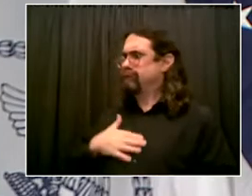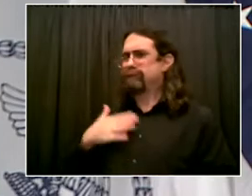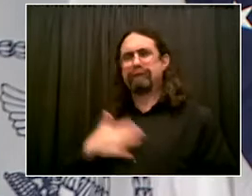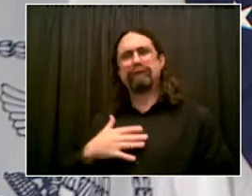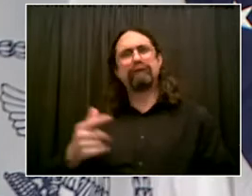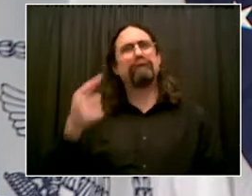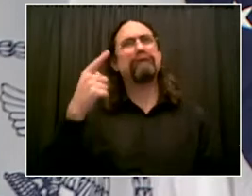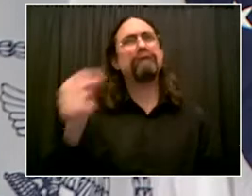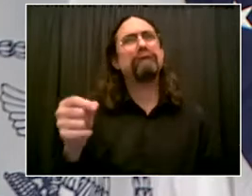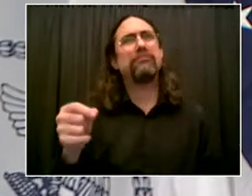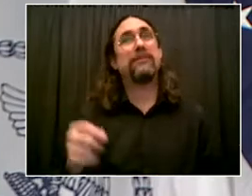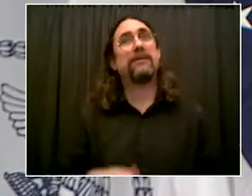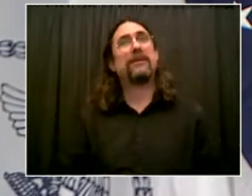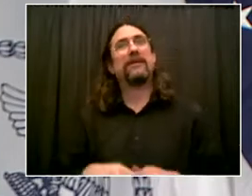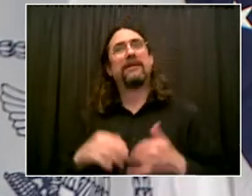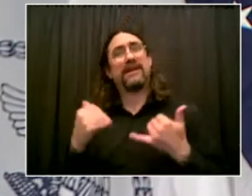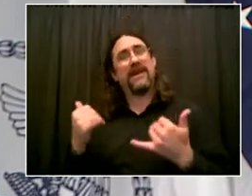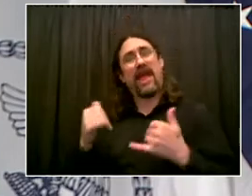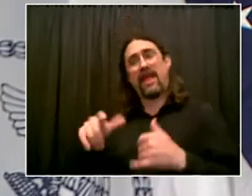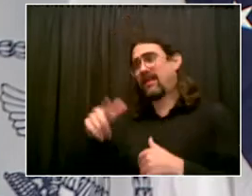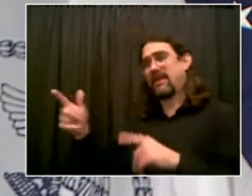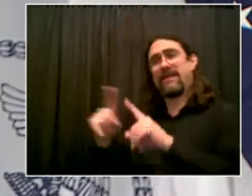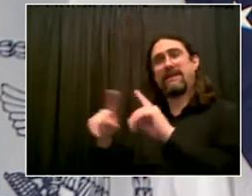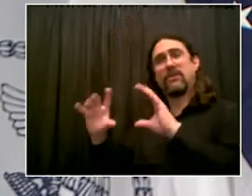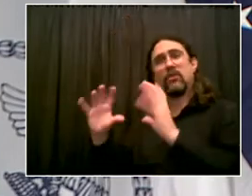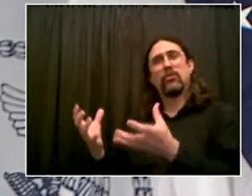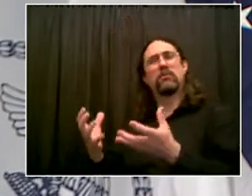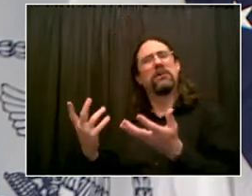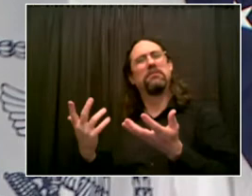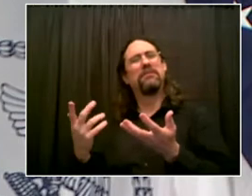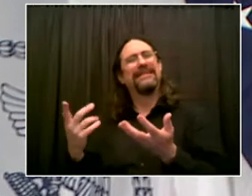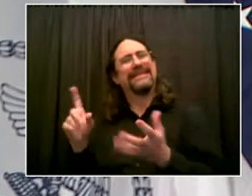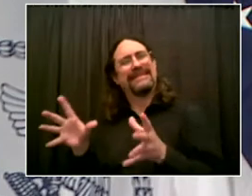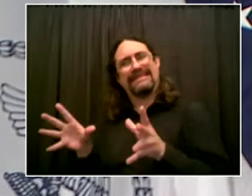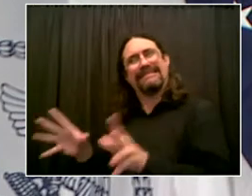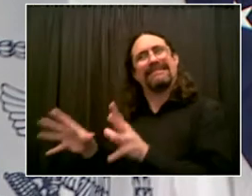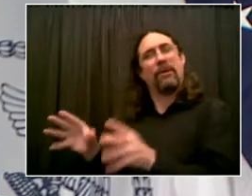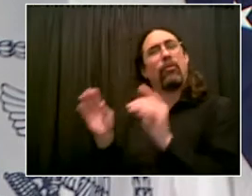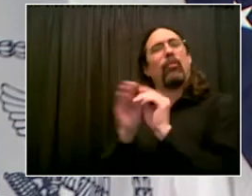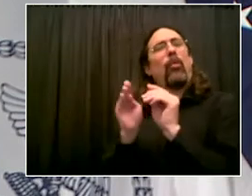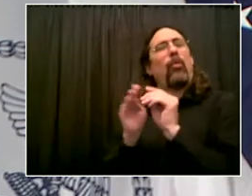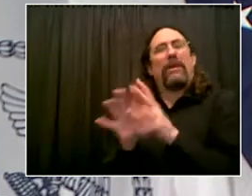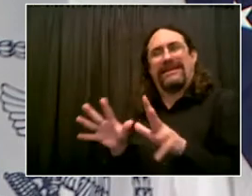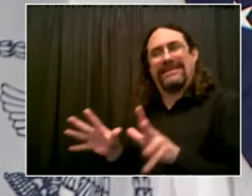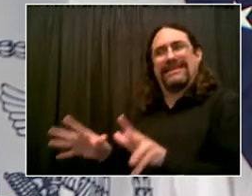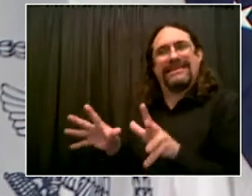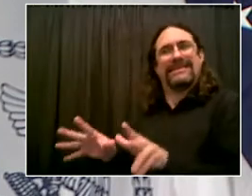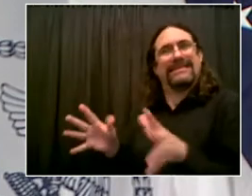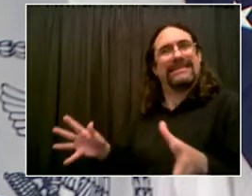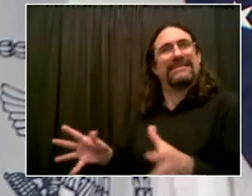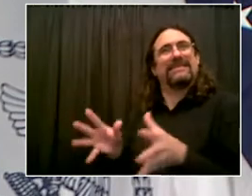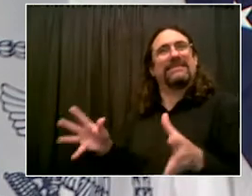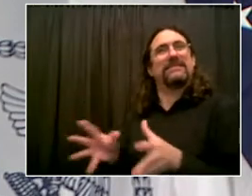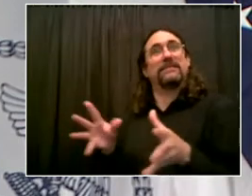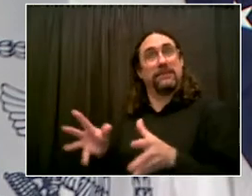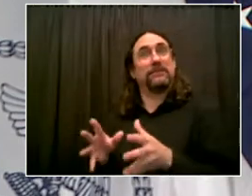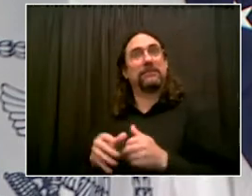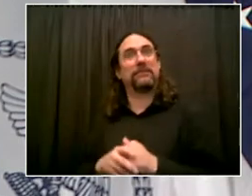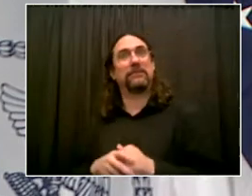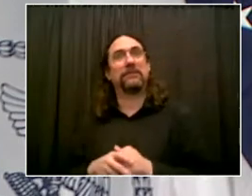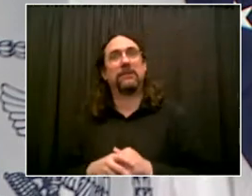a little extra encouragement, but it's in all of our interests for them to get vaccinated. So I think if this is now the right time for incentives,